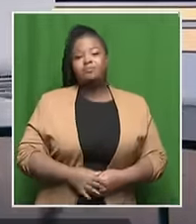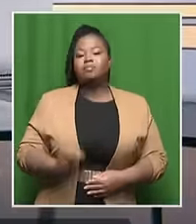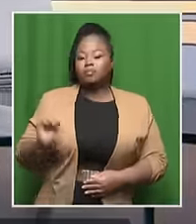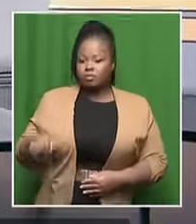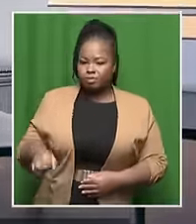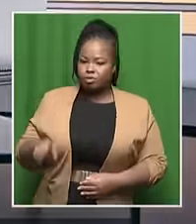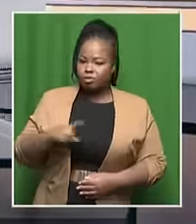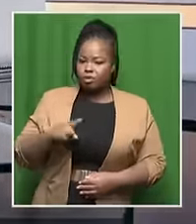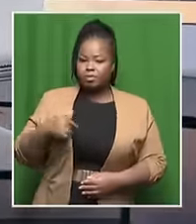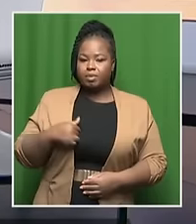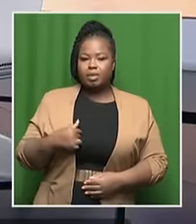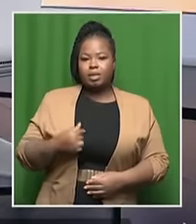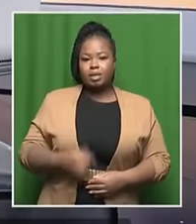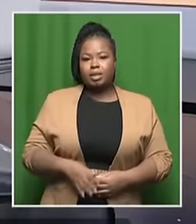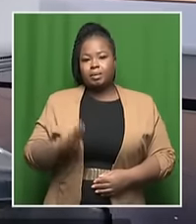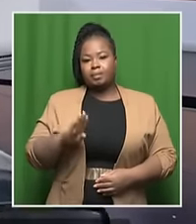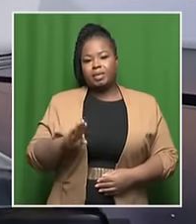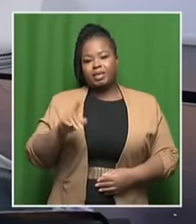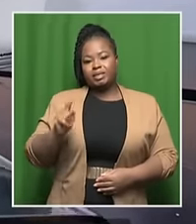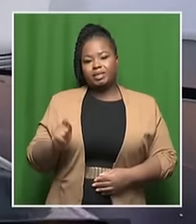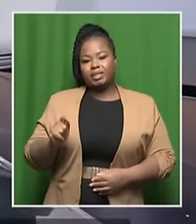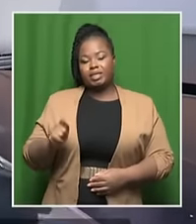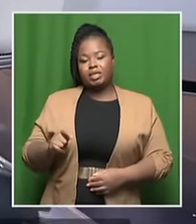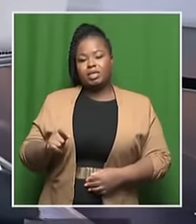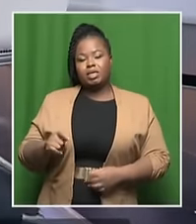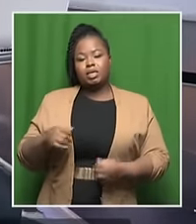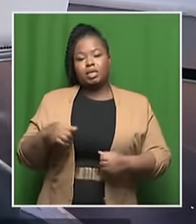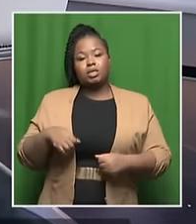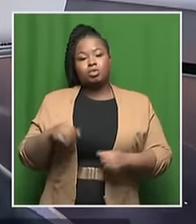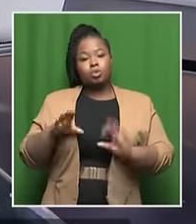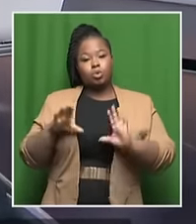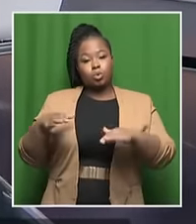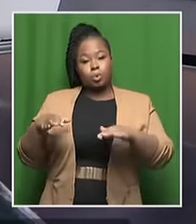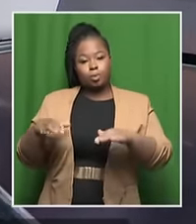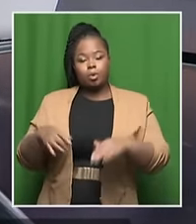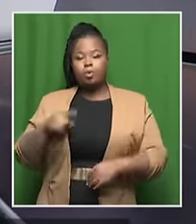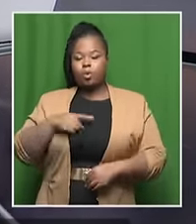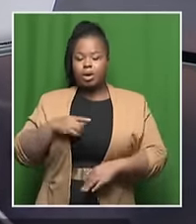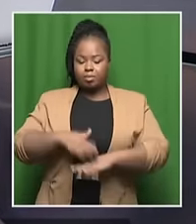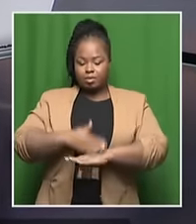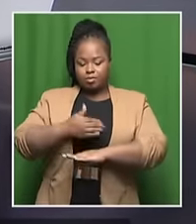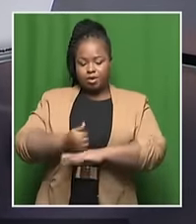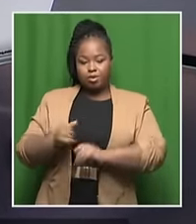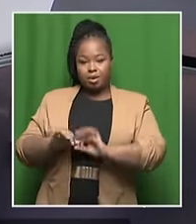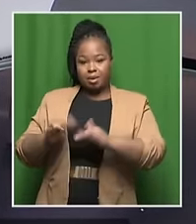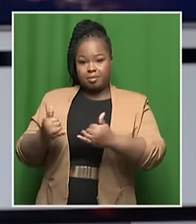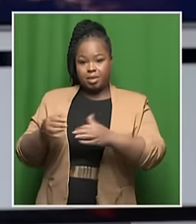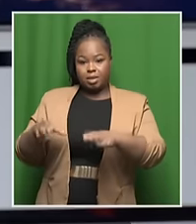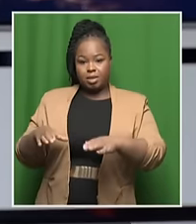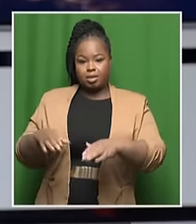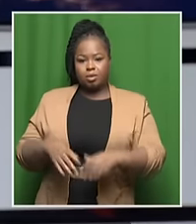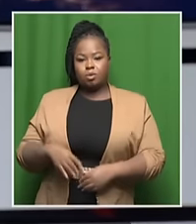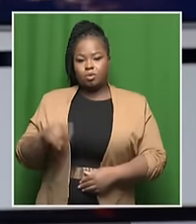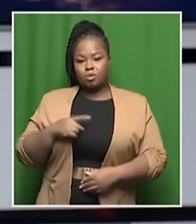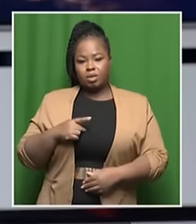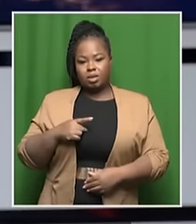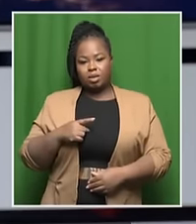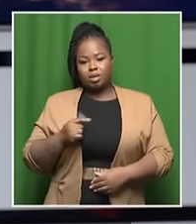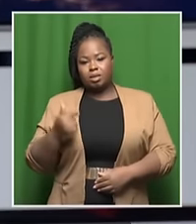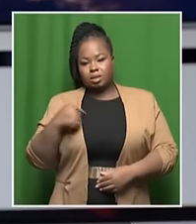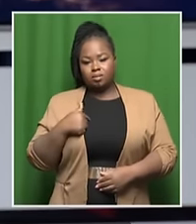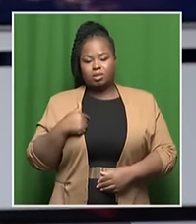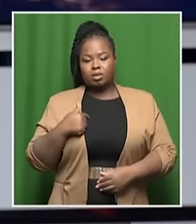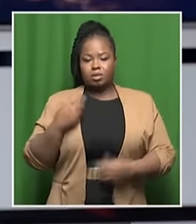I founded the BT Industrial Group. Because one of the principles of founding the company, particularly as a person that looks the way I do,